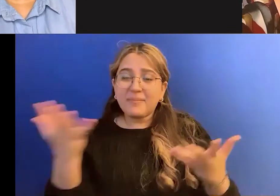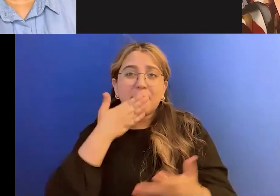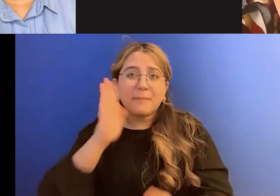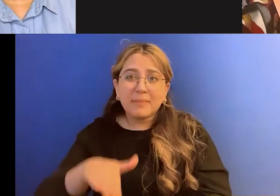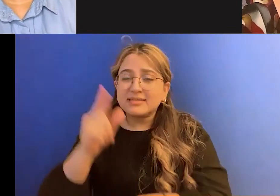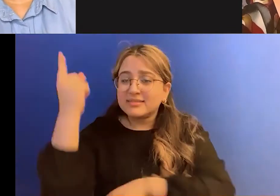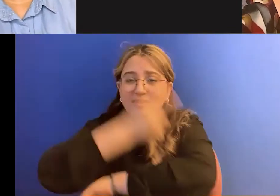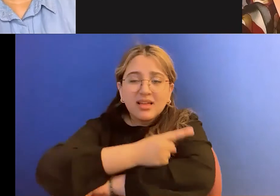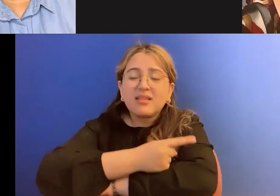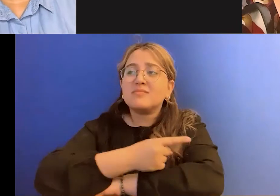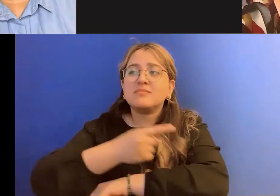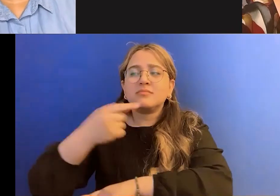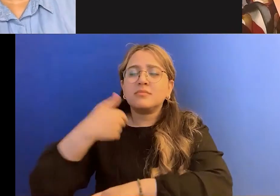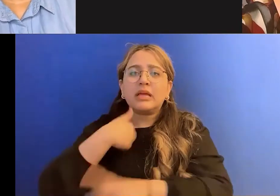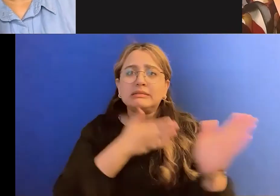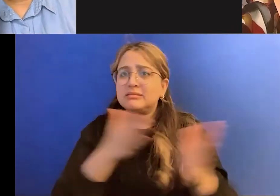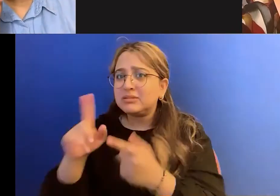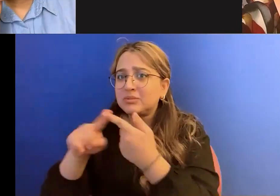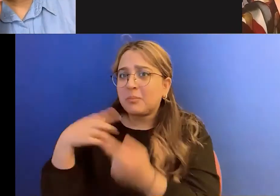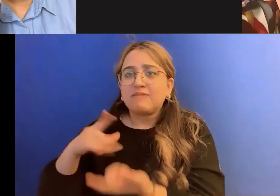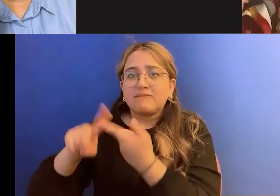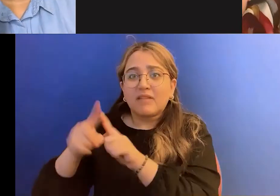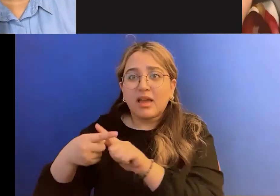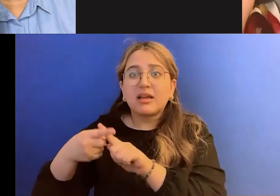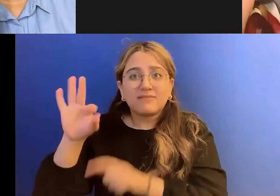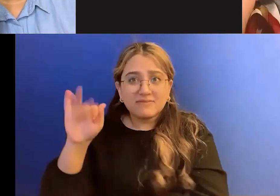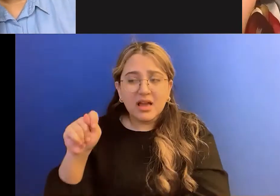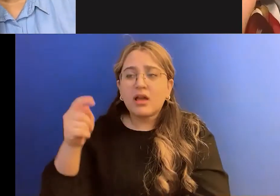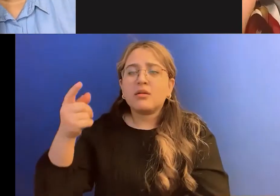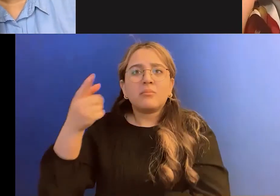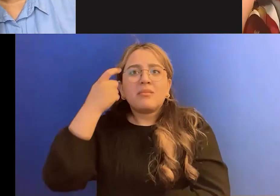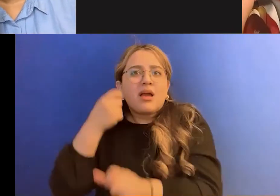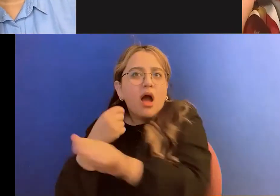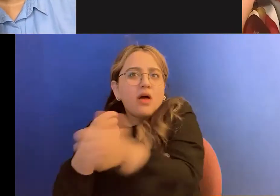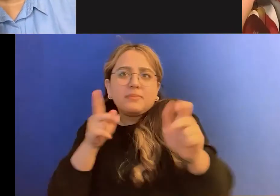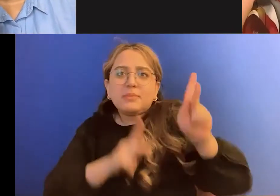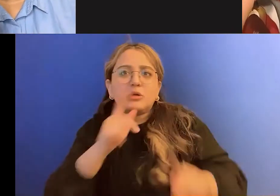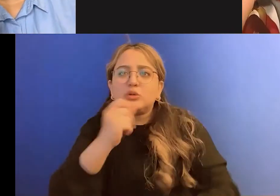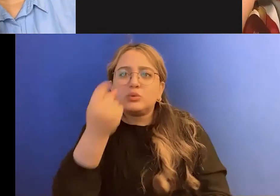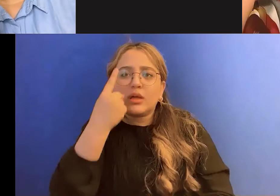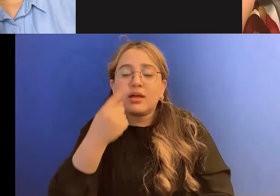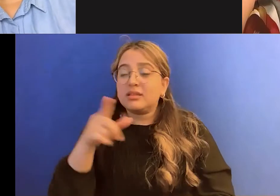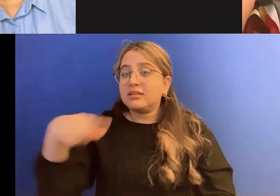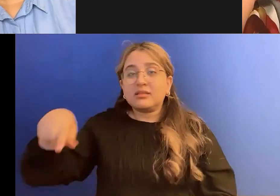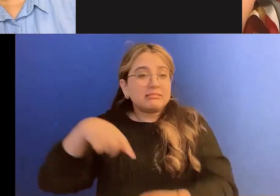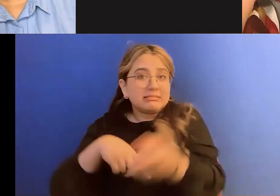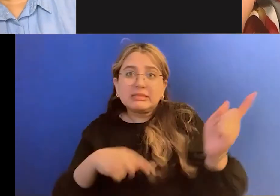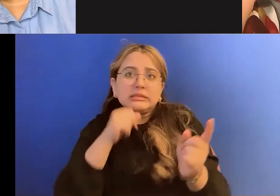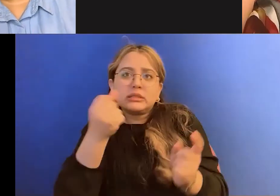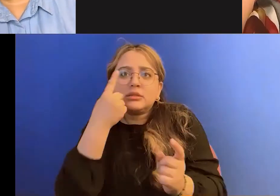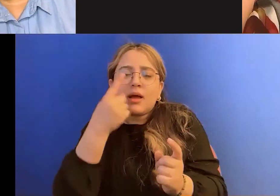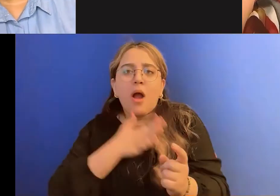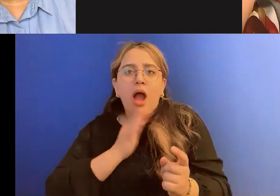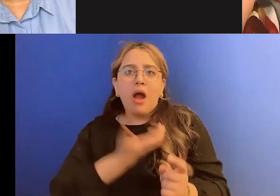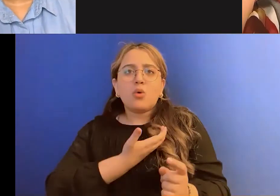else who will get it. Nobody else who will understand the nuances, the things that we struggle with, you know, and the little